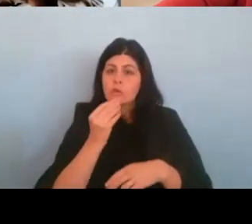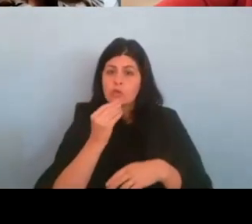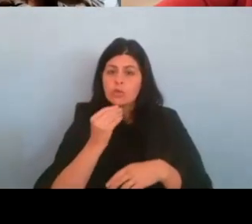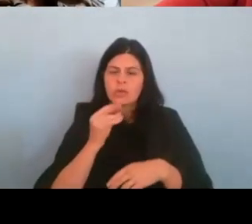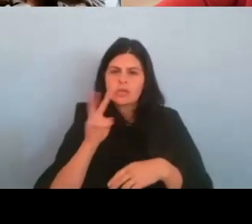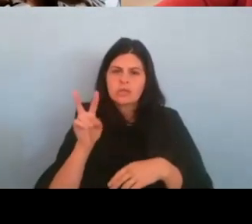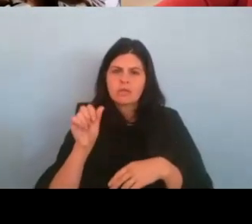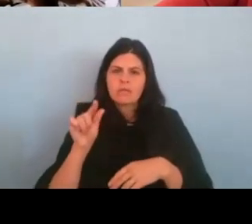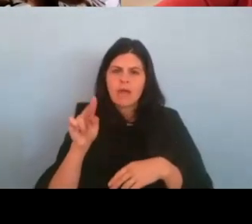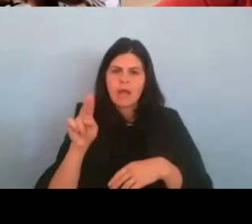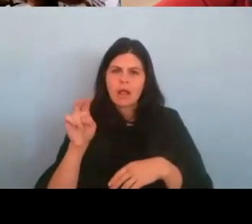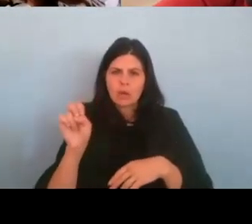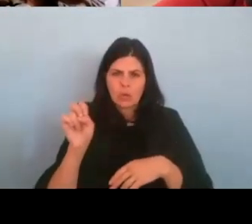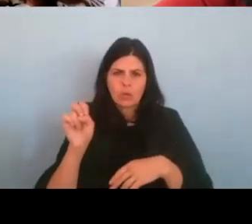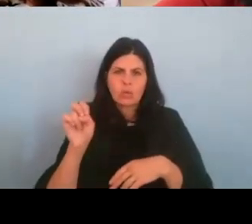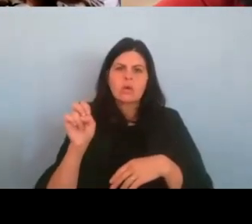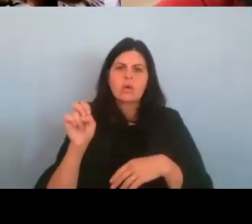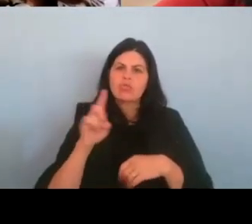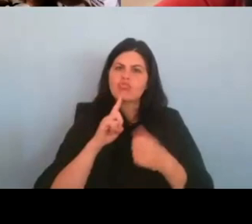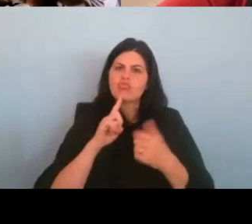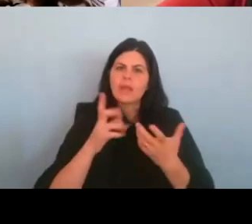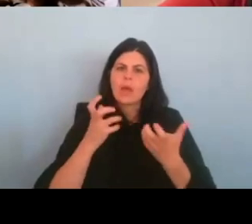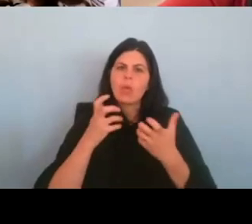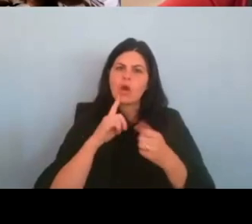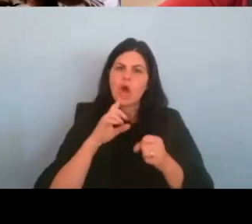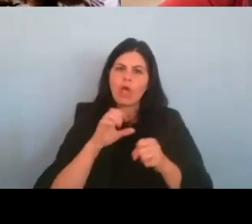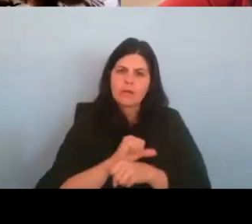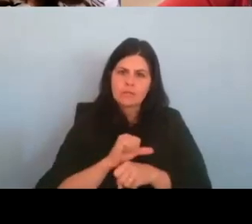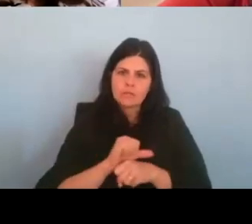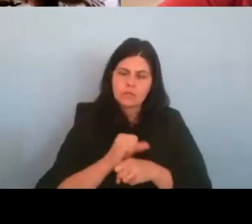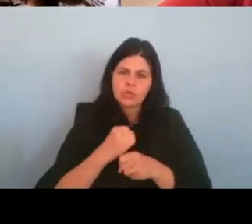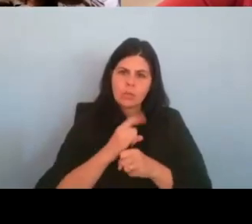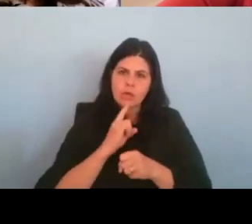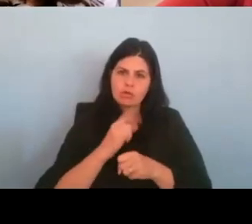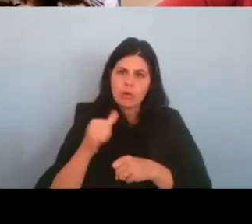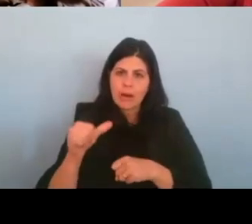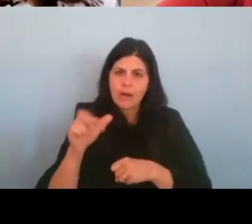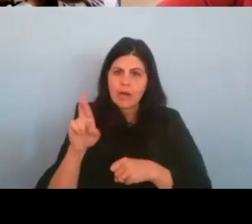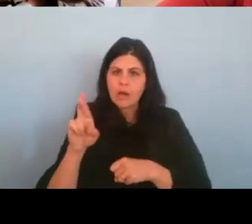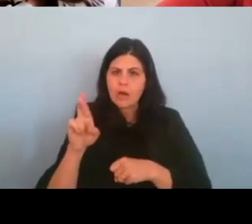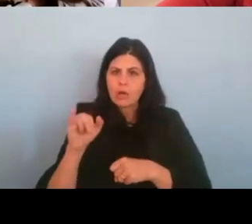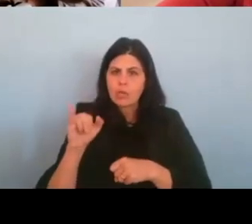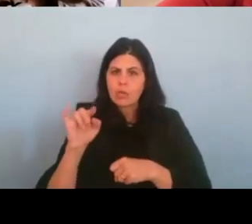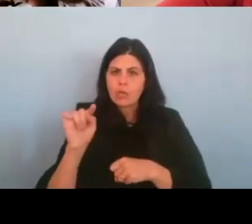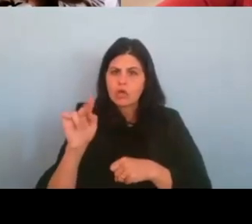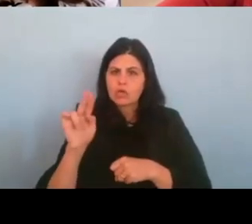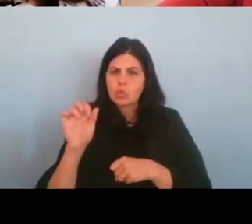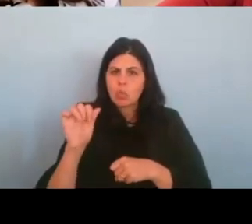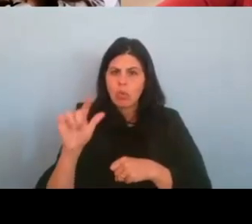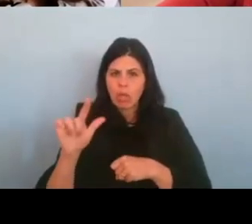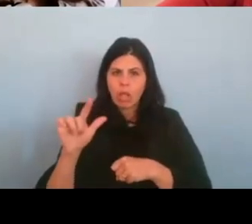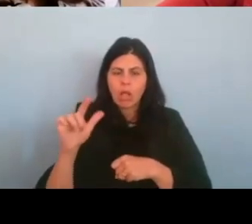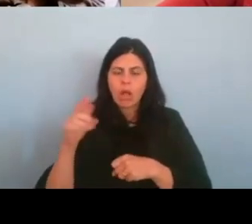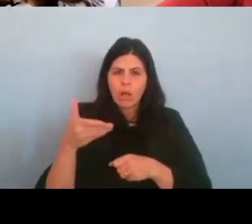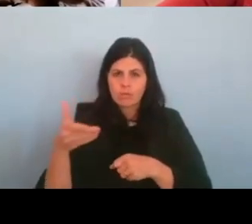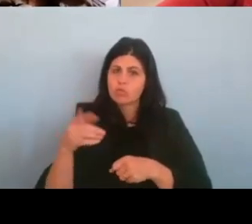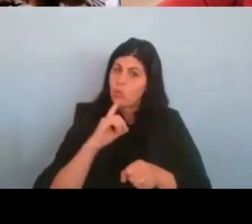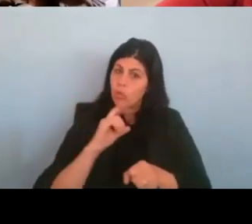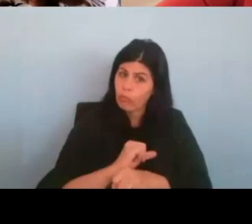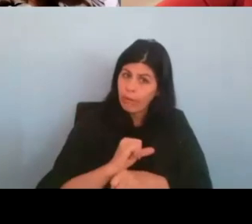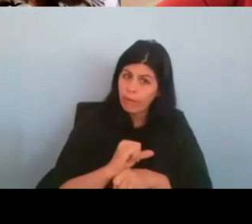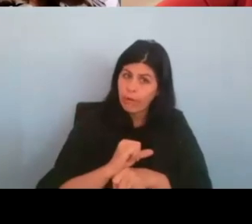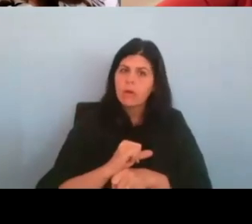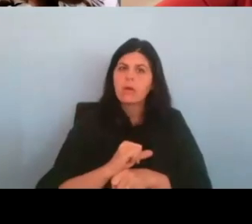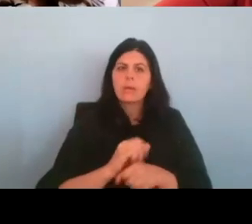you know, like making sure that, that any of the ritual objects were real ritual objects, um, that people wore Kipote